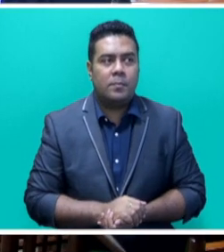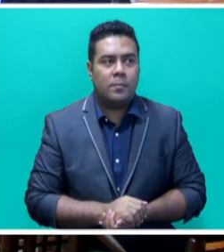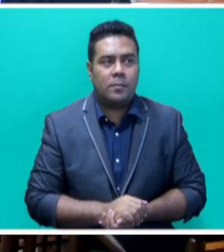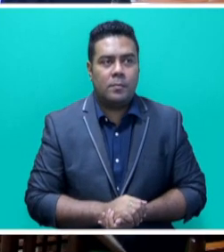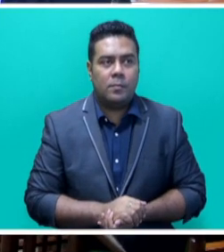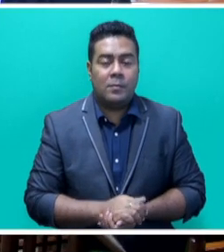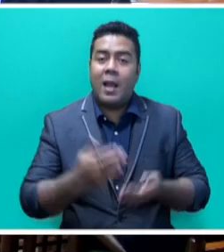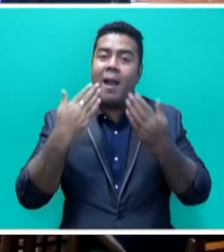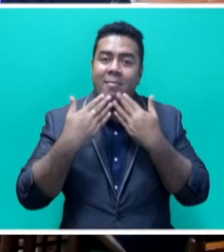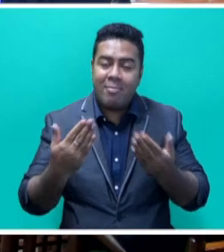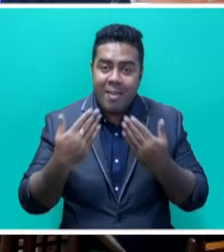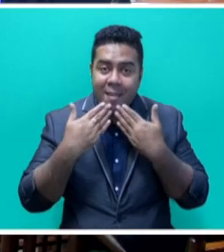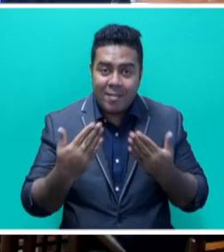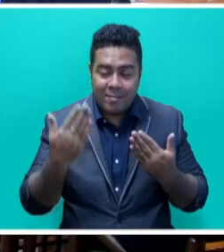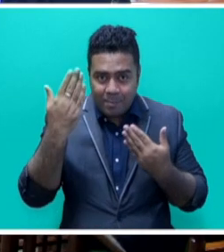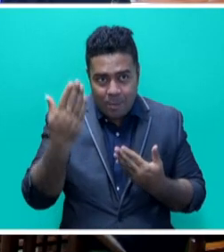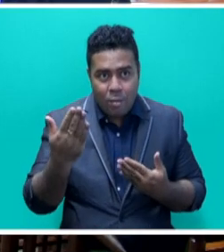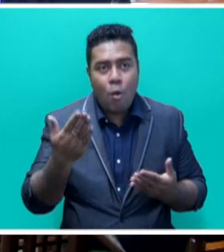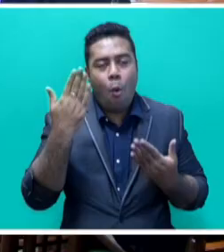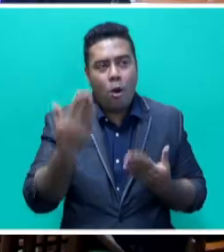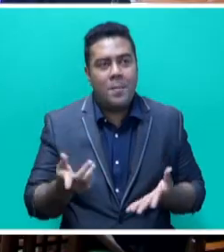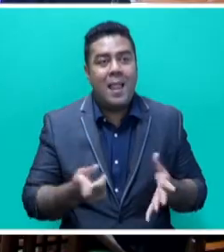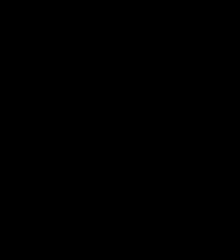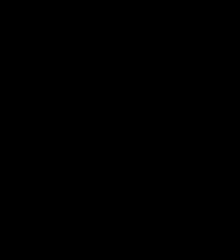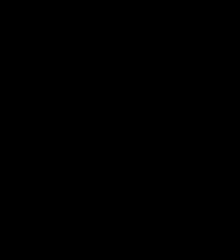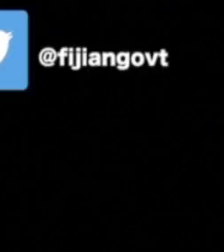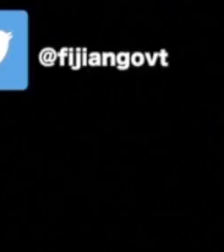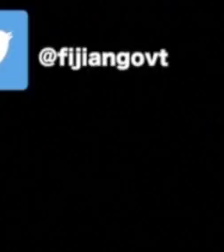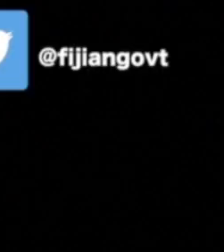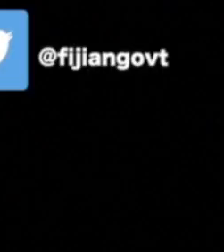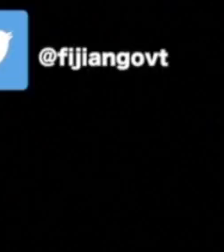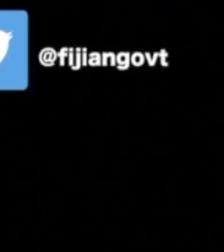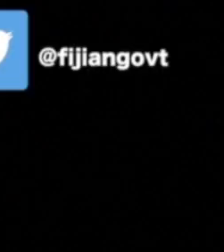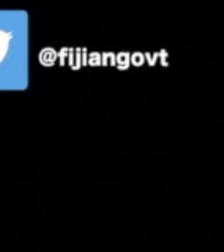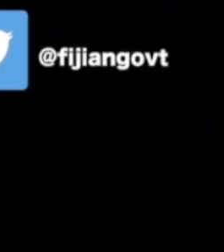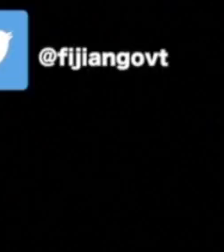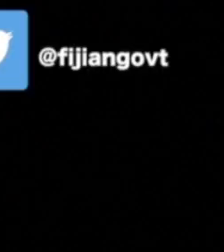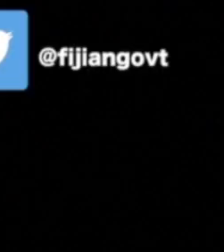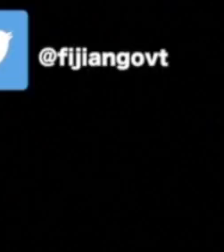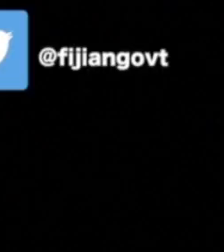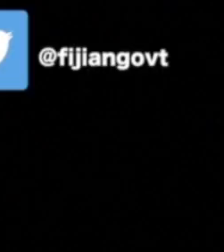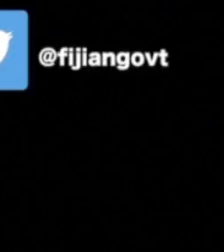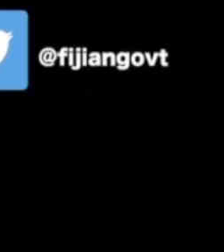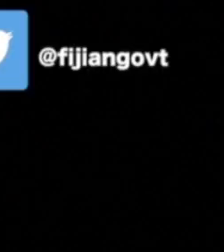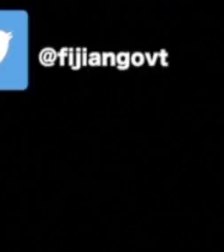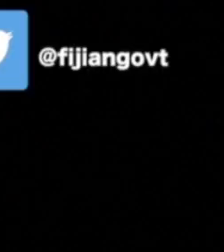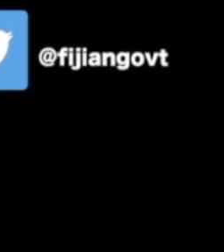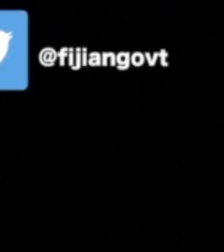I thank the Honourable Attorney General for his ministerial statement. of the the The country of the country and the